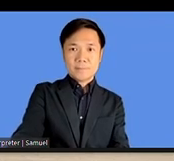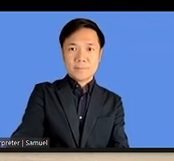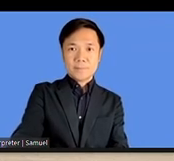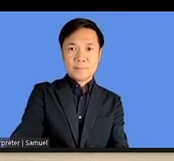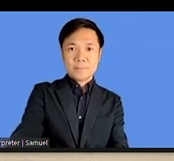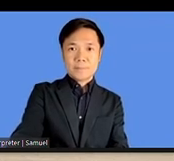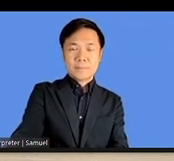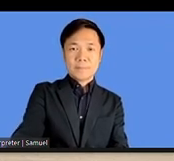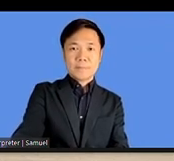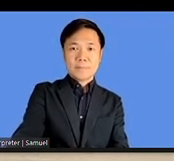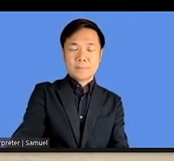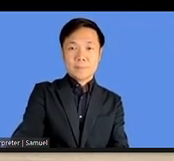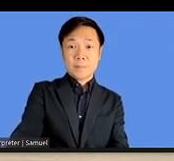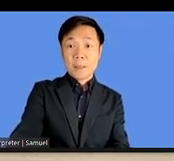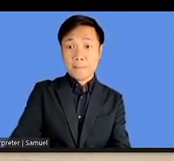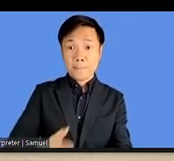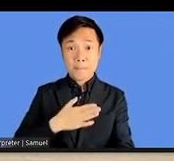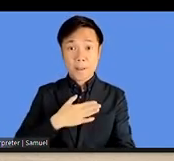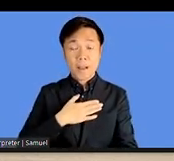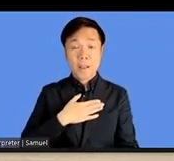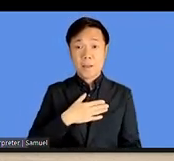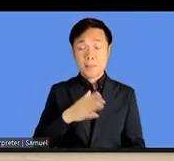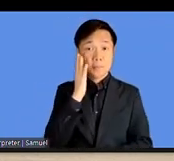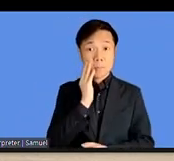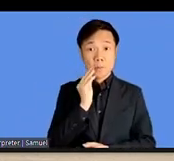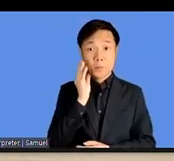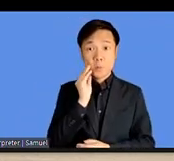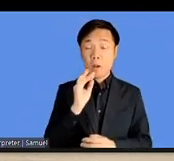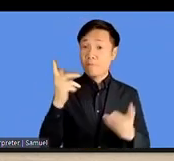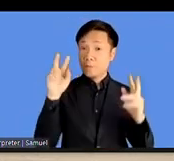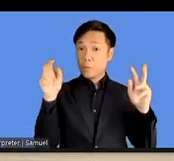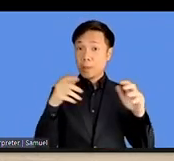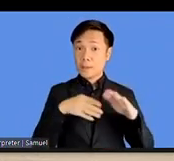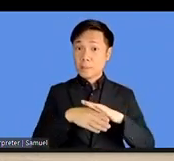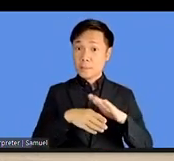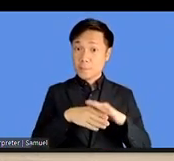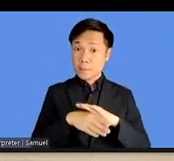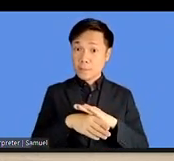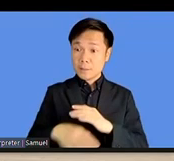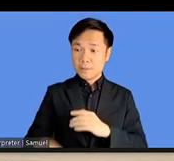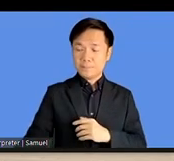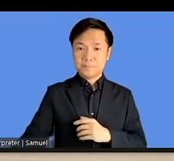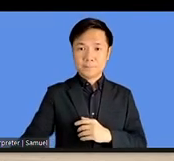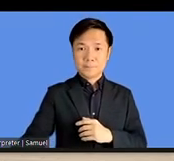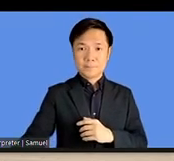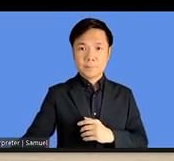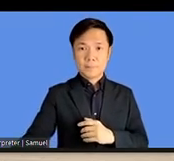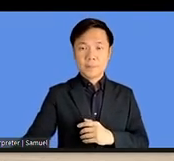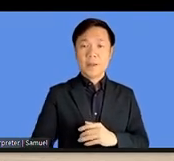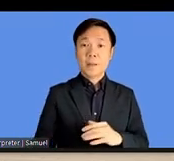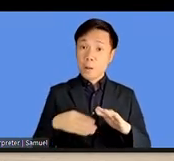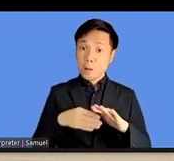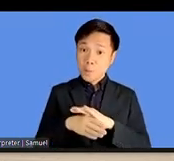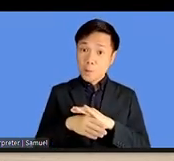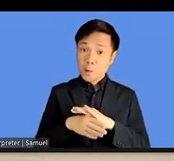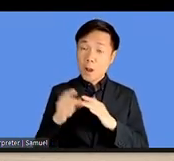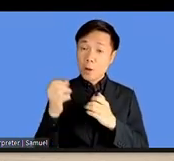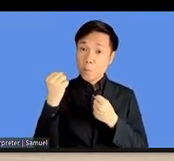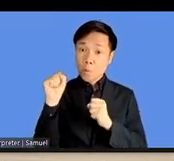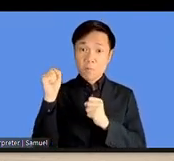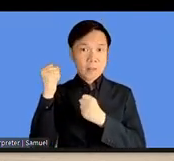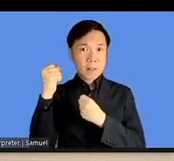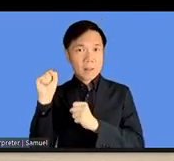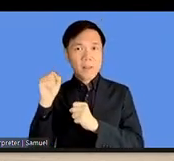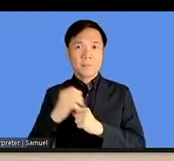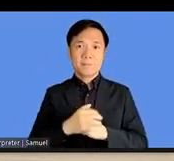of, uh, of exposure to the, uh, accessibility sort of movement and what, what groups like, like, uh,